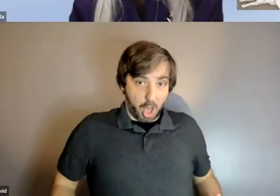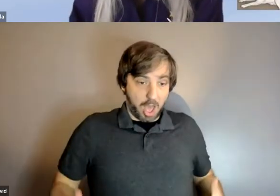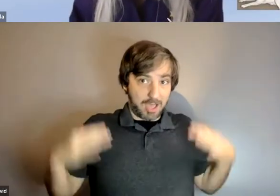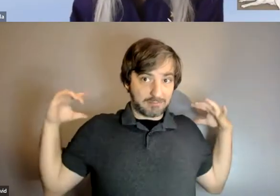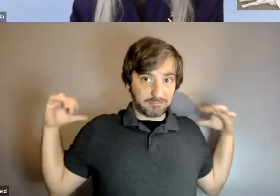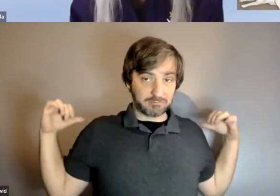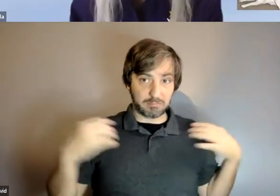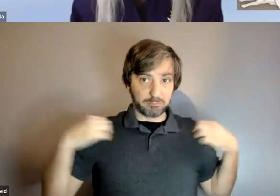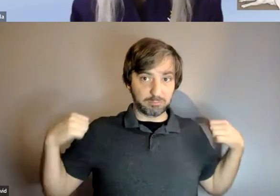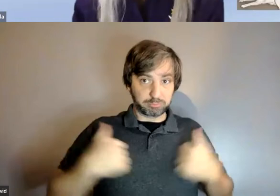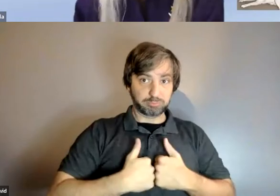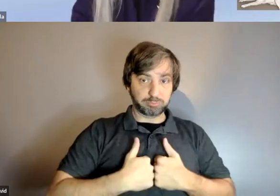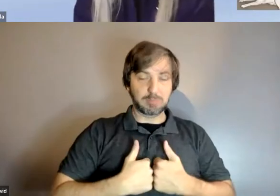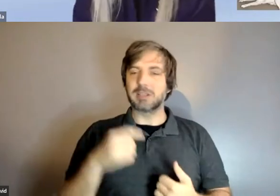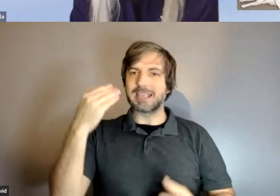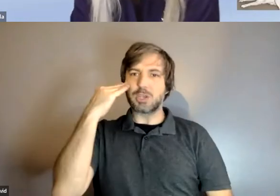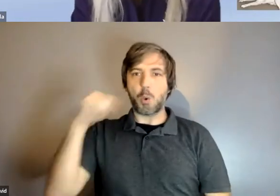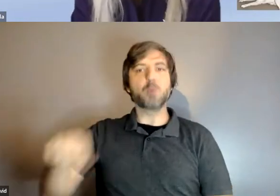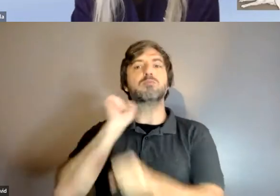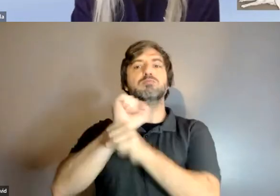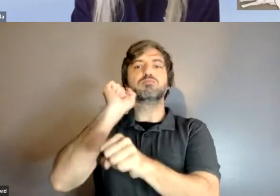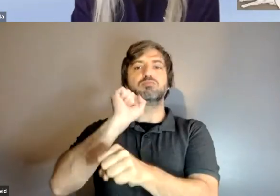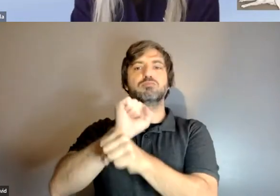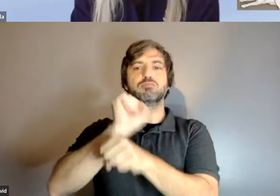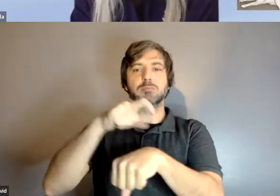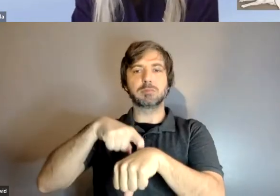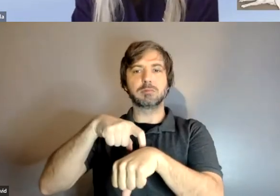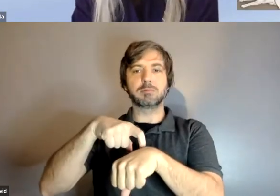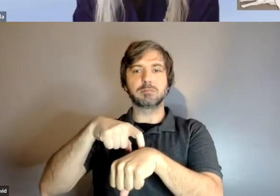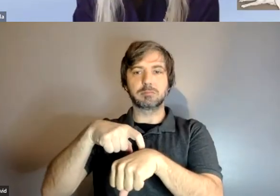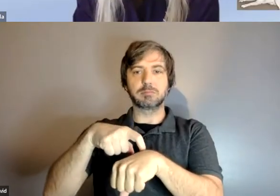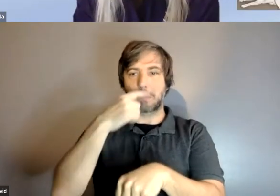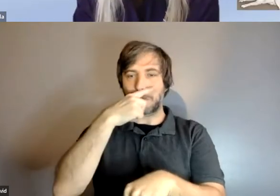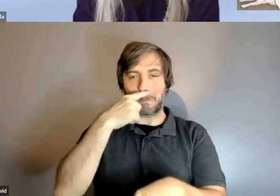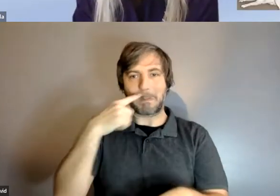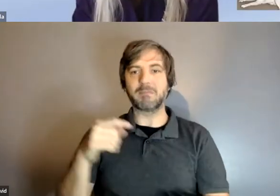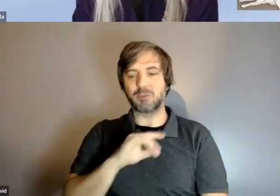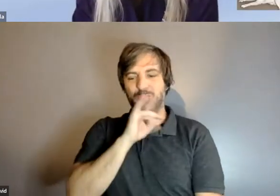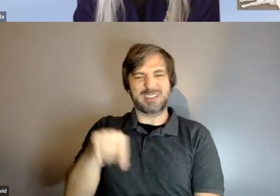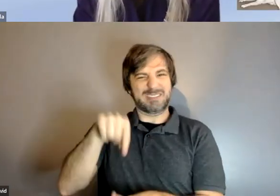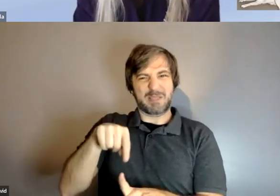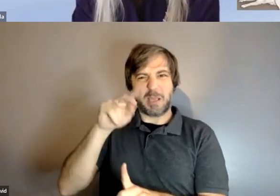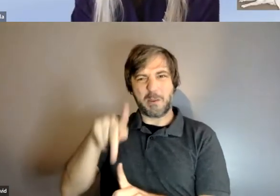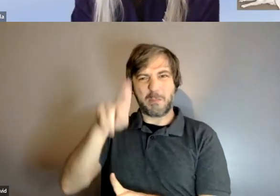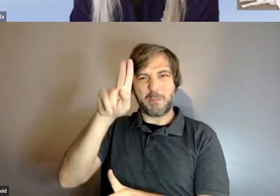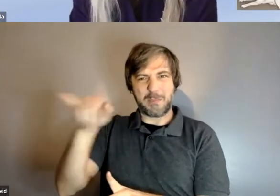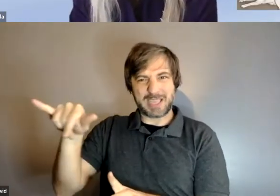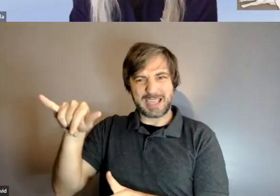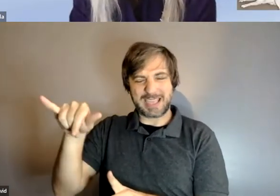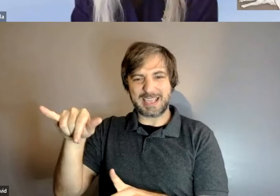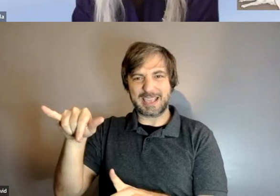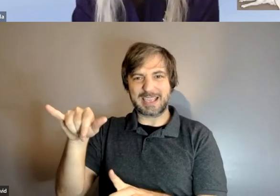on um when he was a puppy actually um so these dogs are puppies are are breaded in house